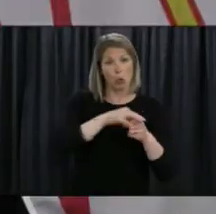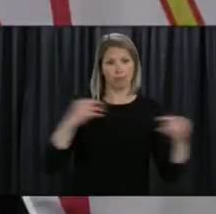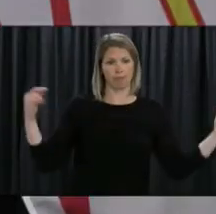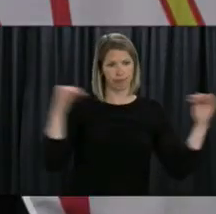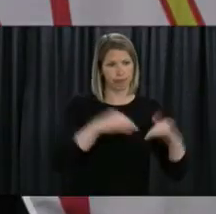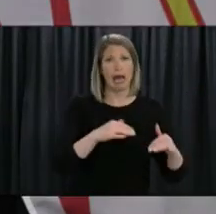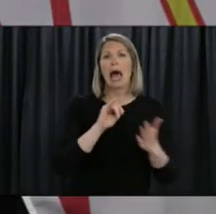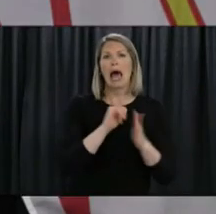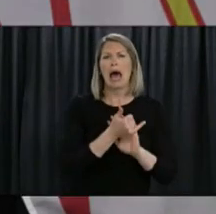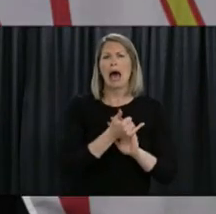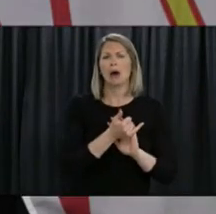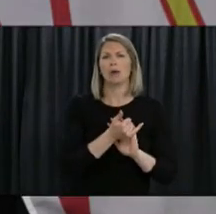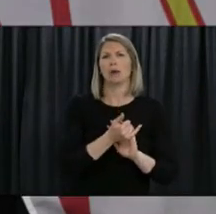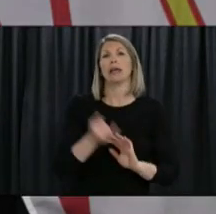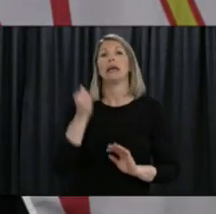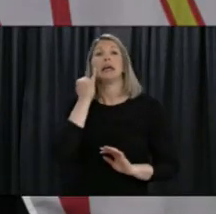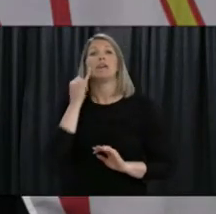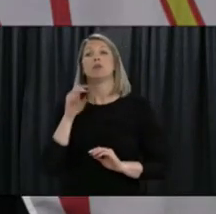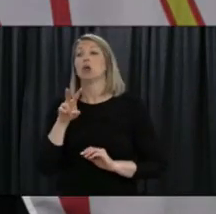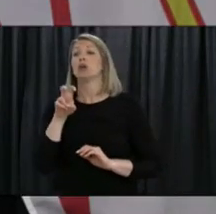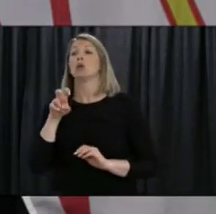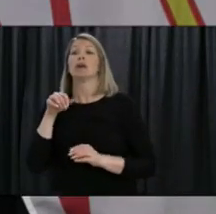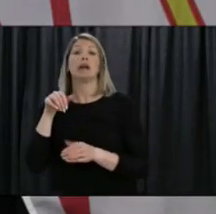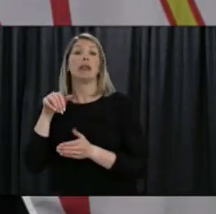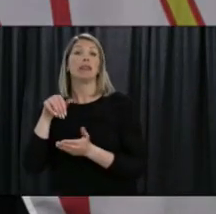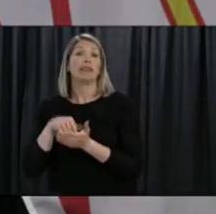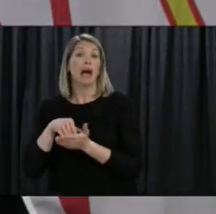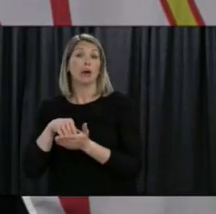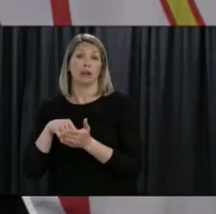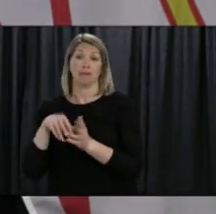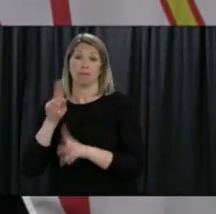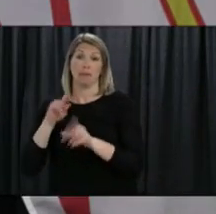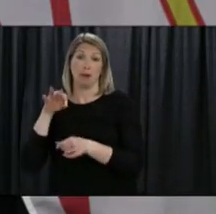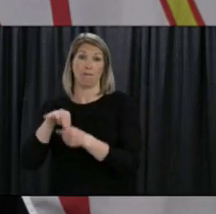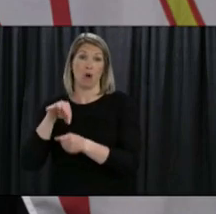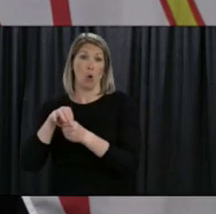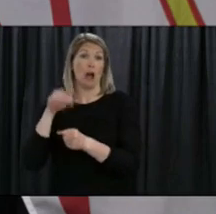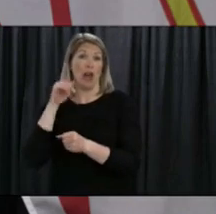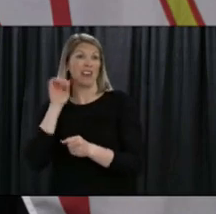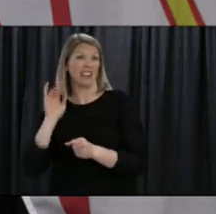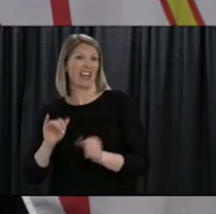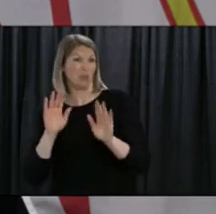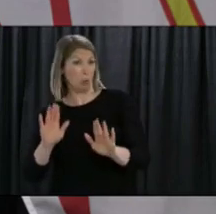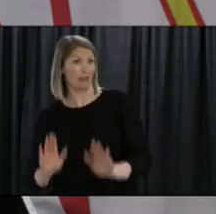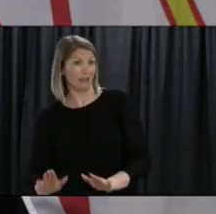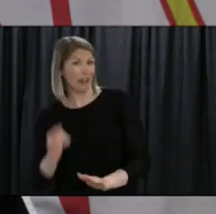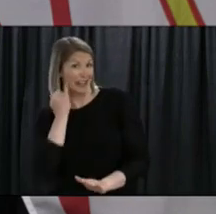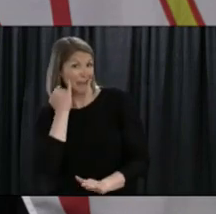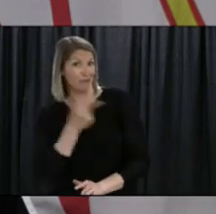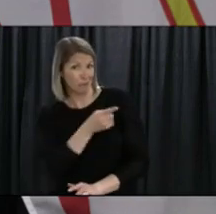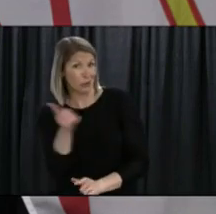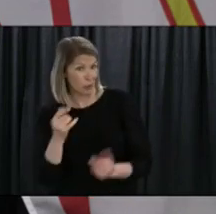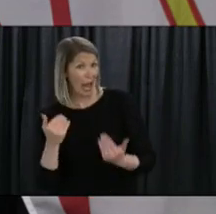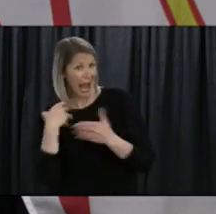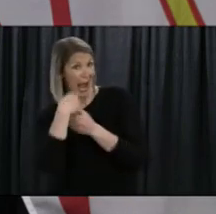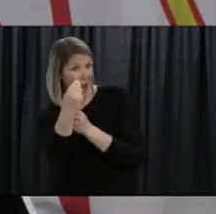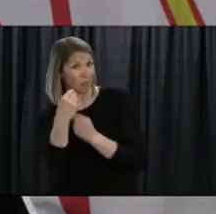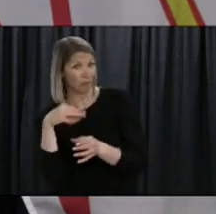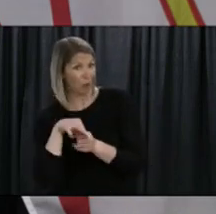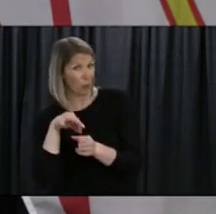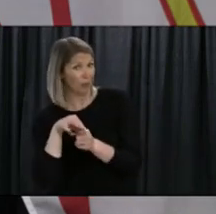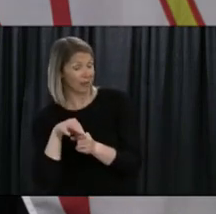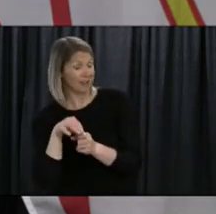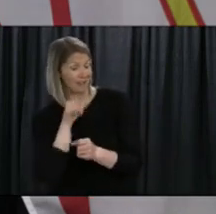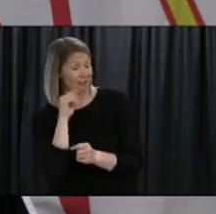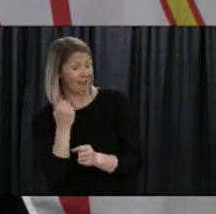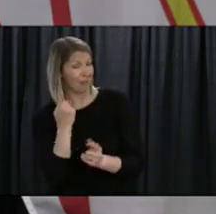well I mean if 200,000 people vote in this province that would be that would be wonderful but you know I think